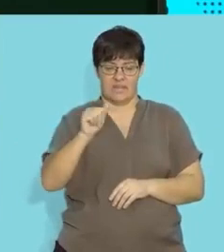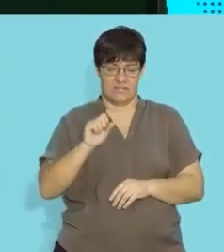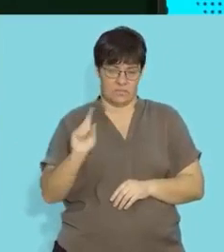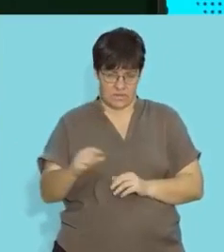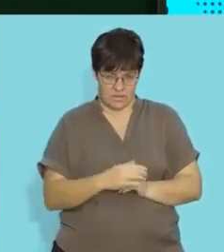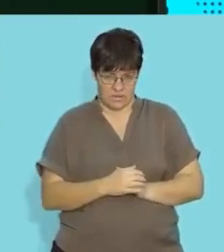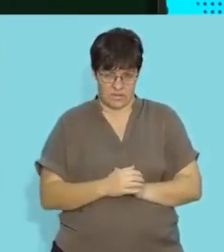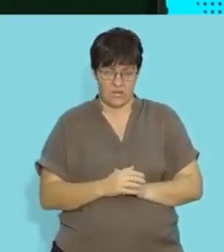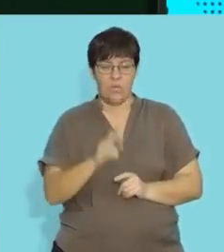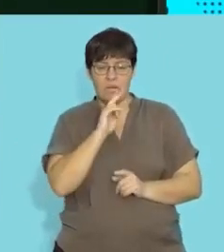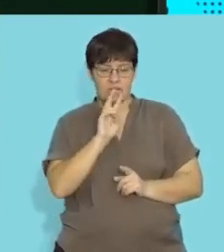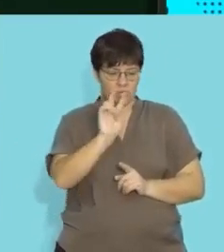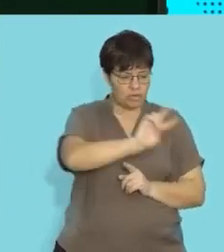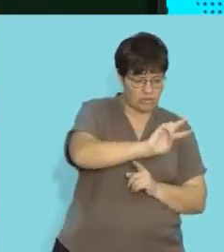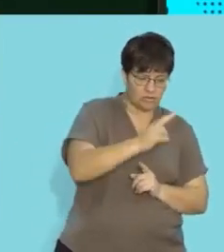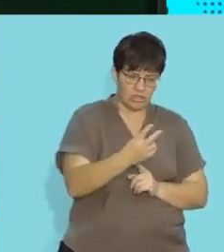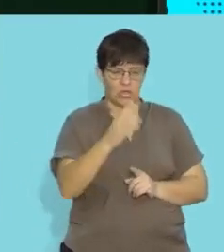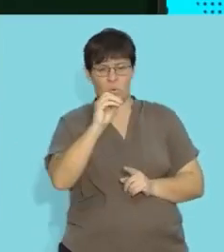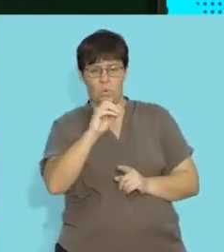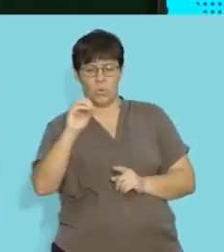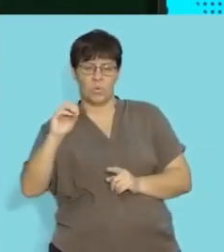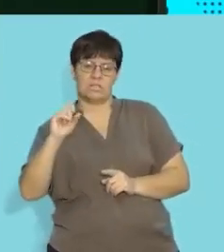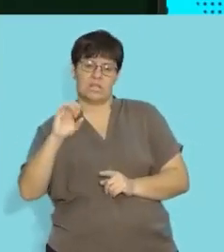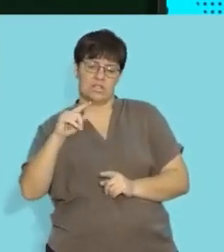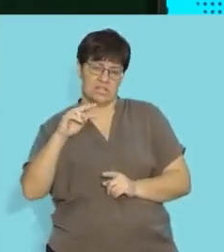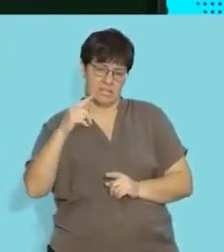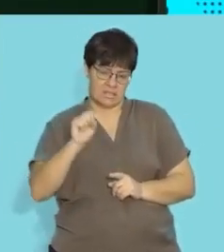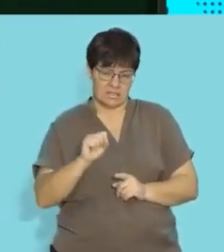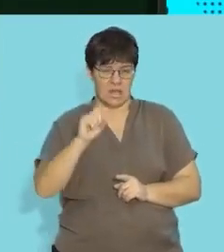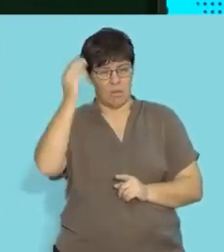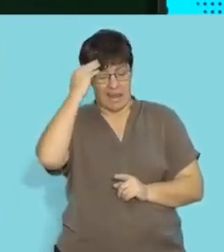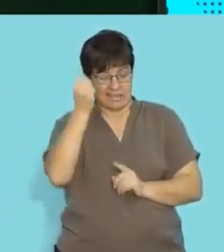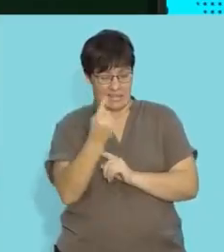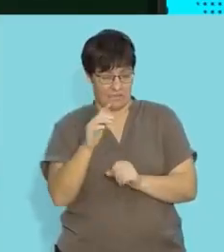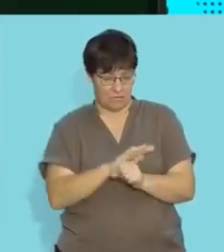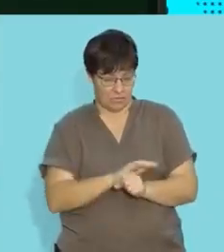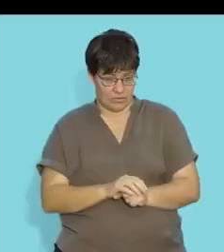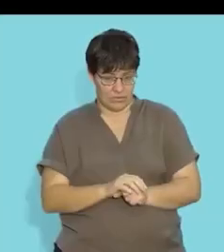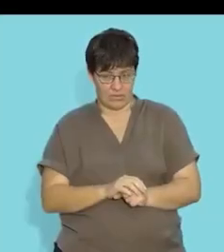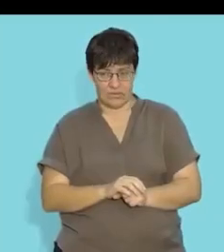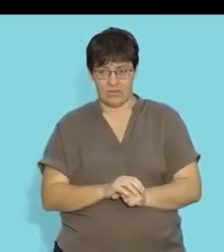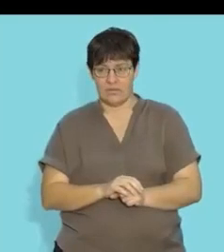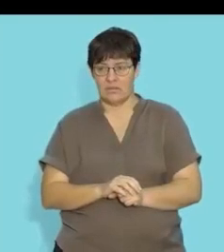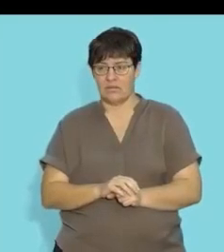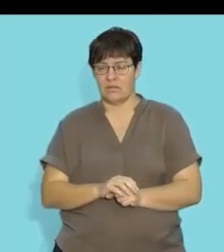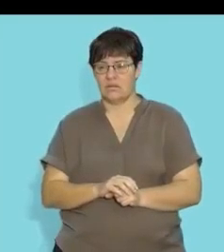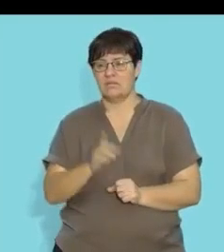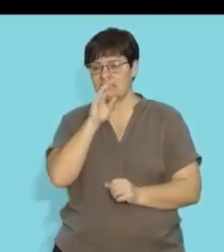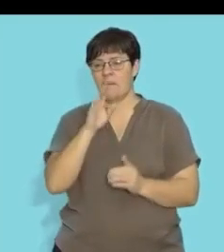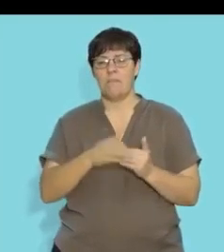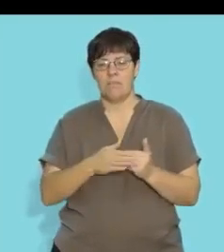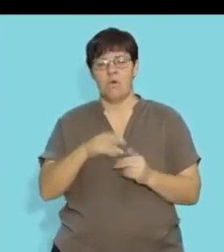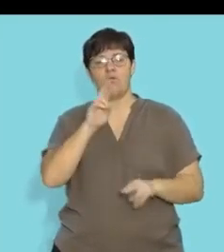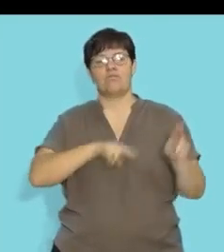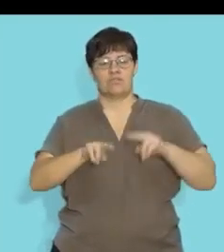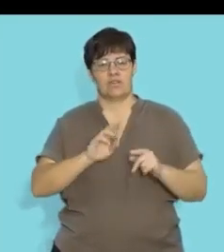spermatogenesis and eugenesis so guys that's a wrap for this question let's see if we can get on to more revision in